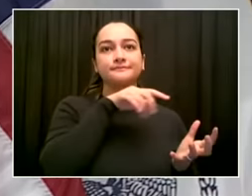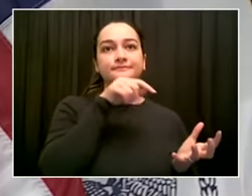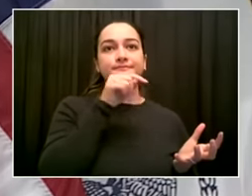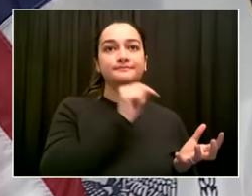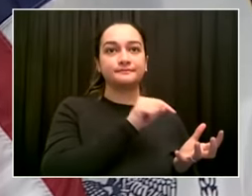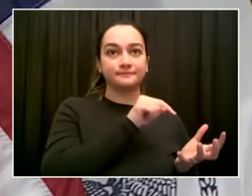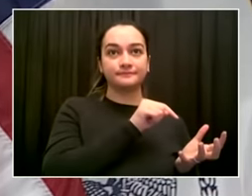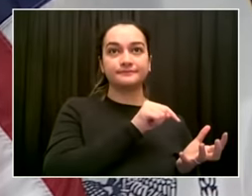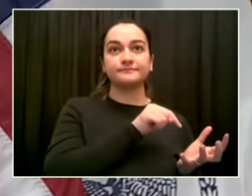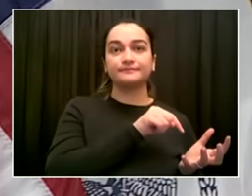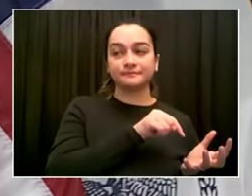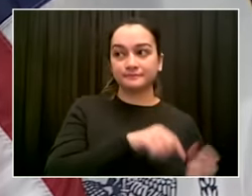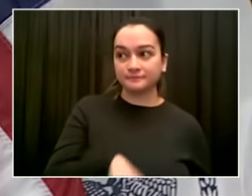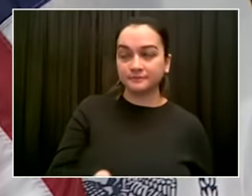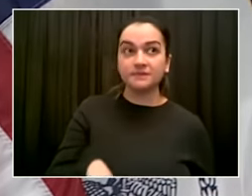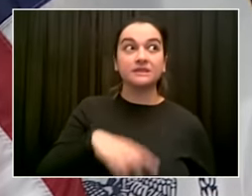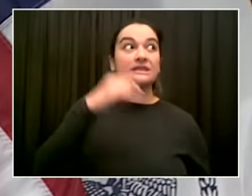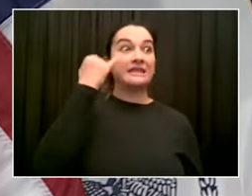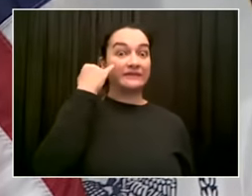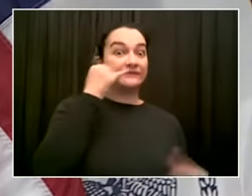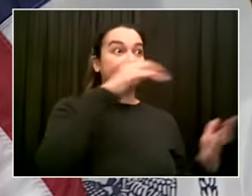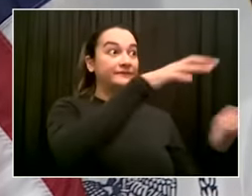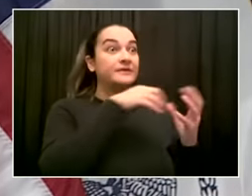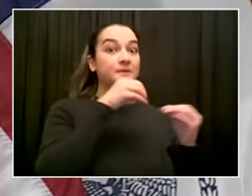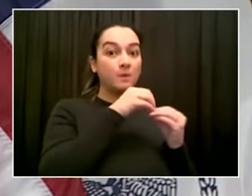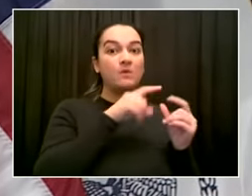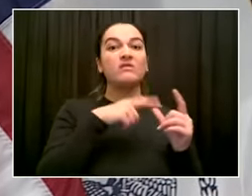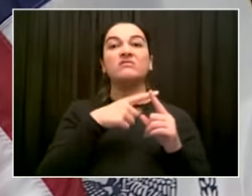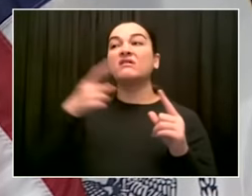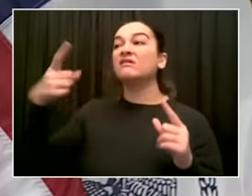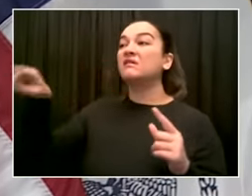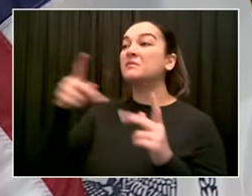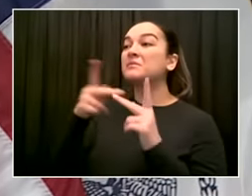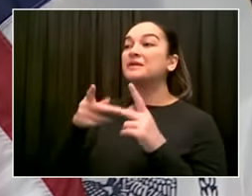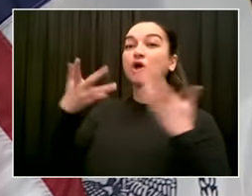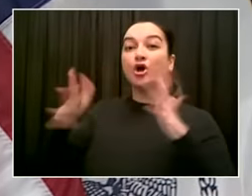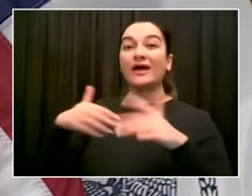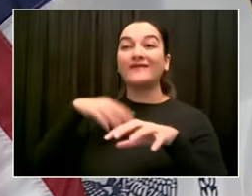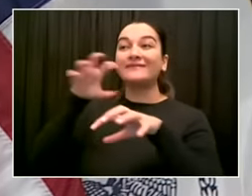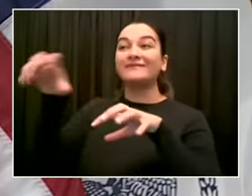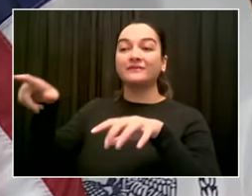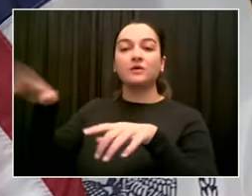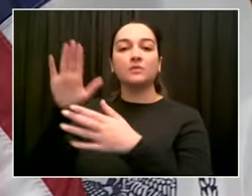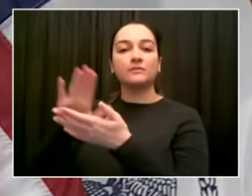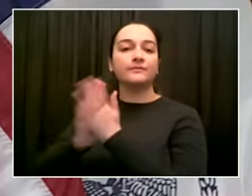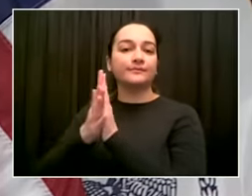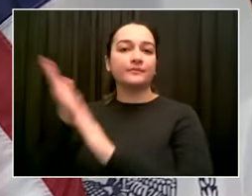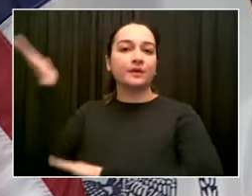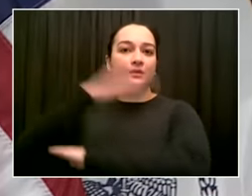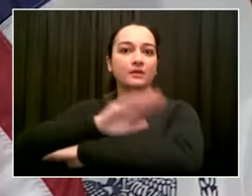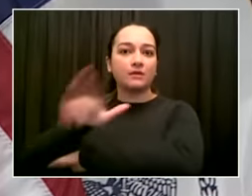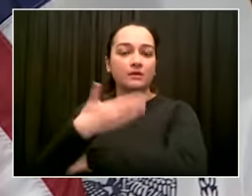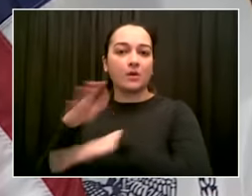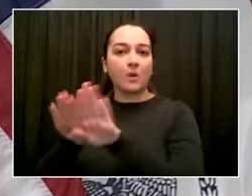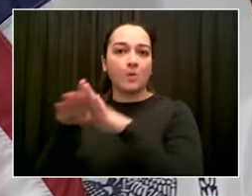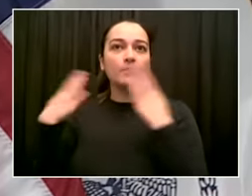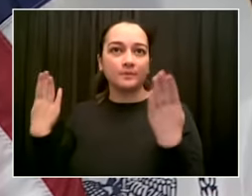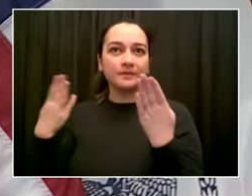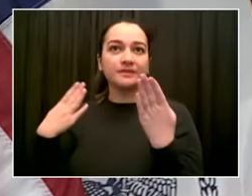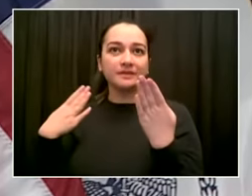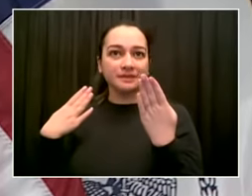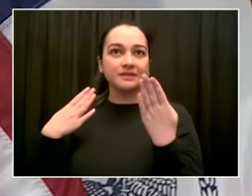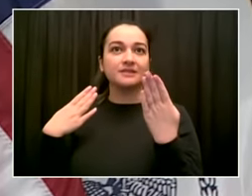Upper Manhattan will absolutely be a priority. Now, Dr. Varma, the New York variant, quote unquote, and just